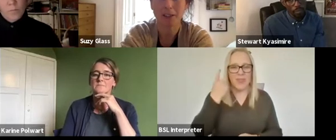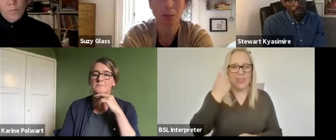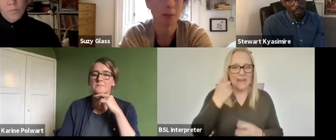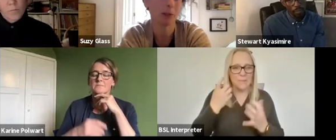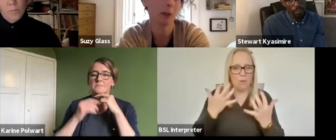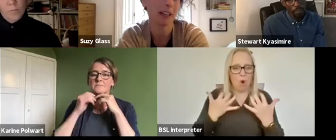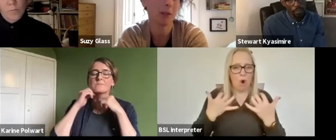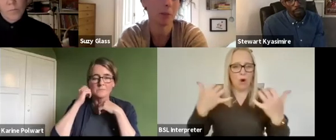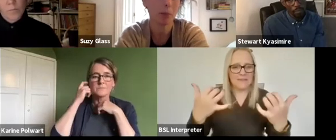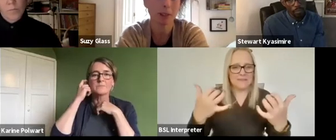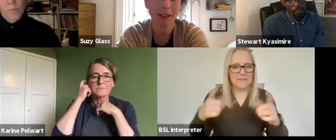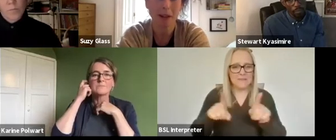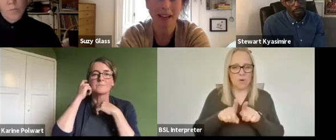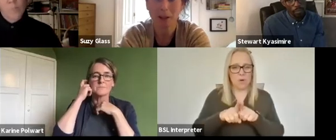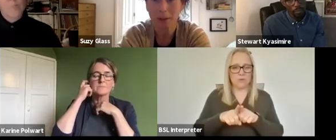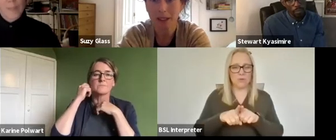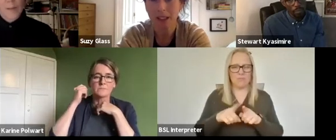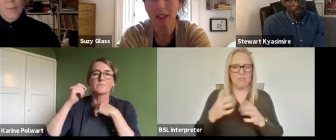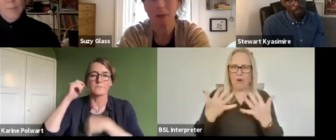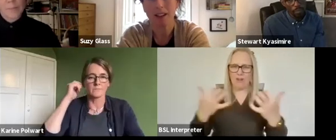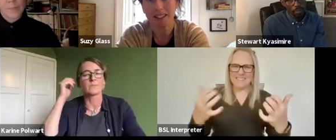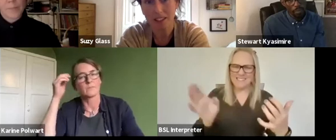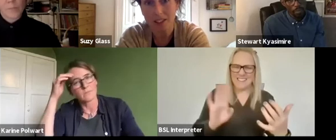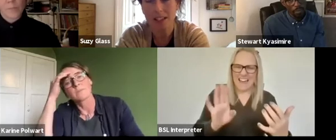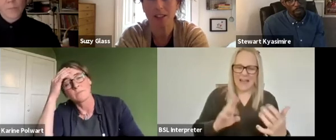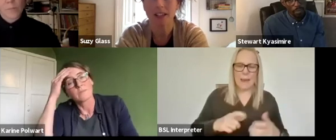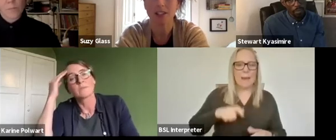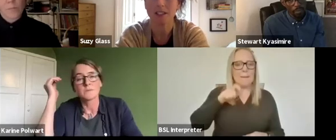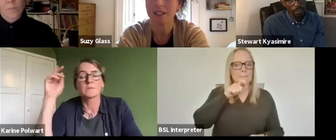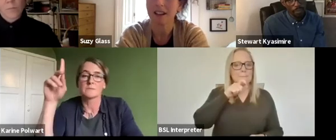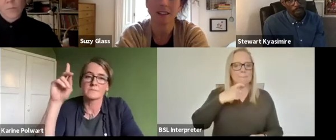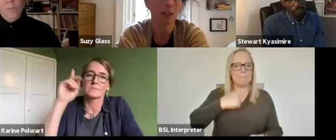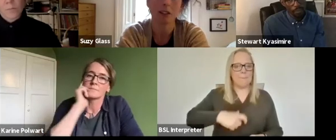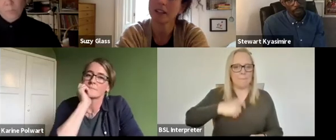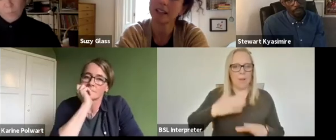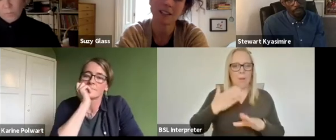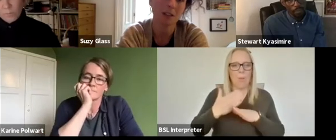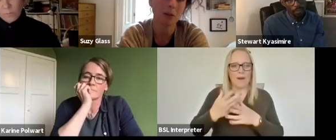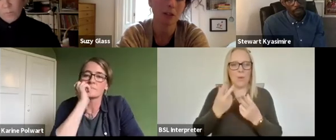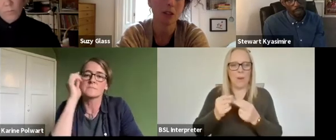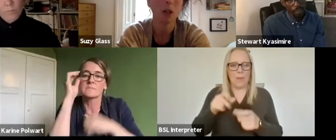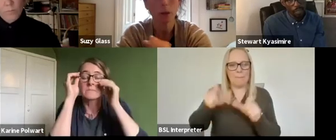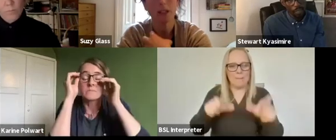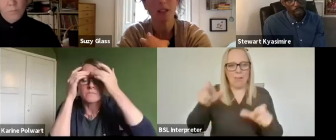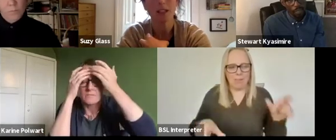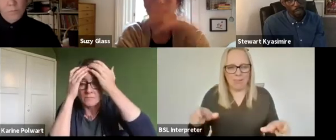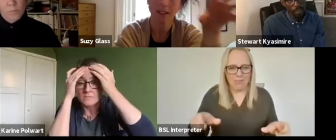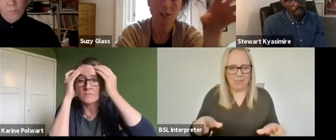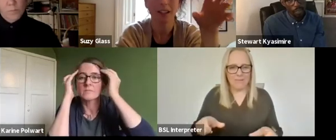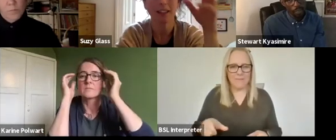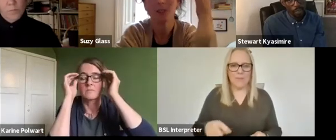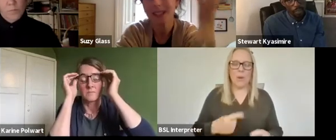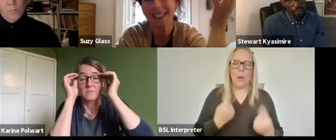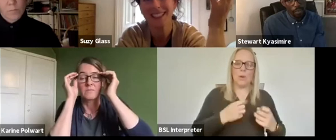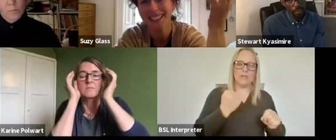ourselves as people working with people that might help i mean i you know the segregation that's oh god i hear this so often we do this and they